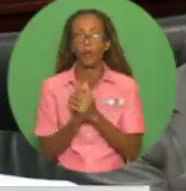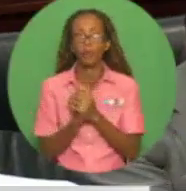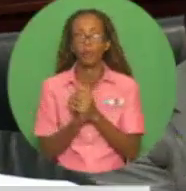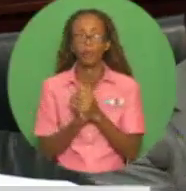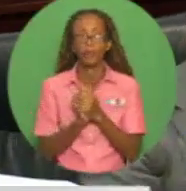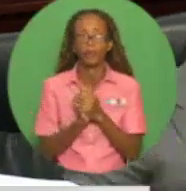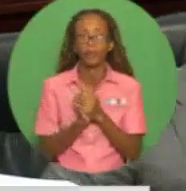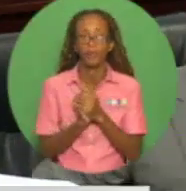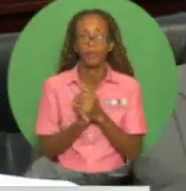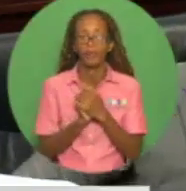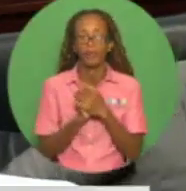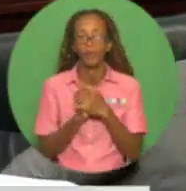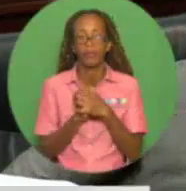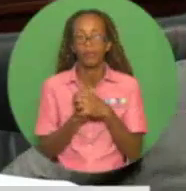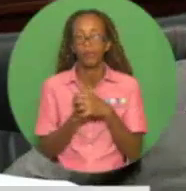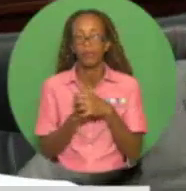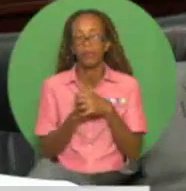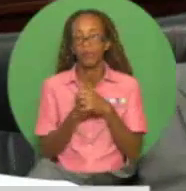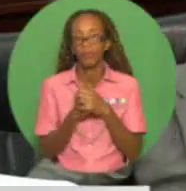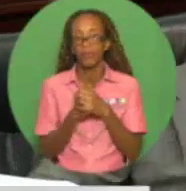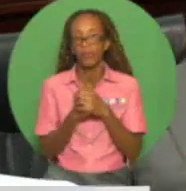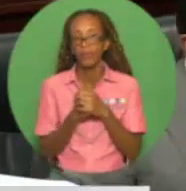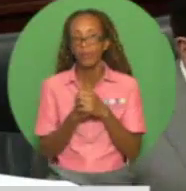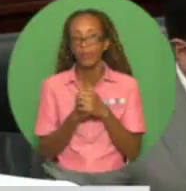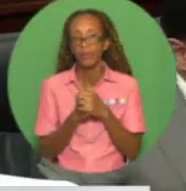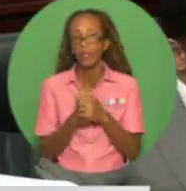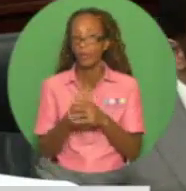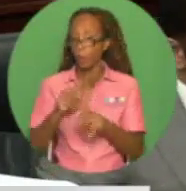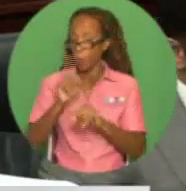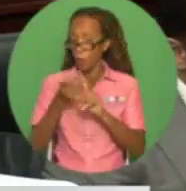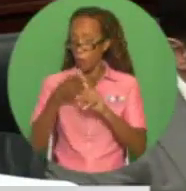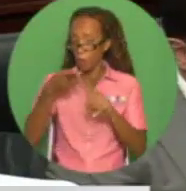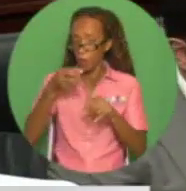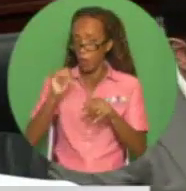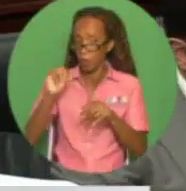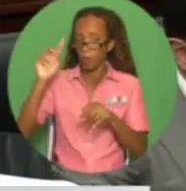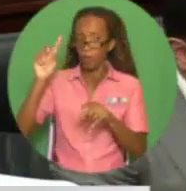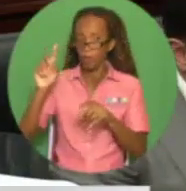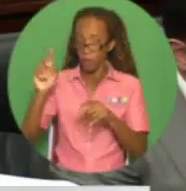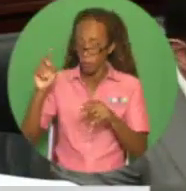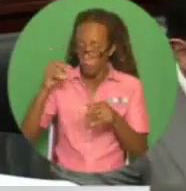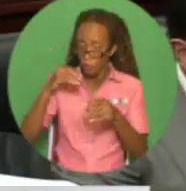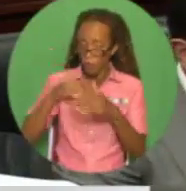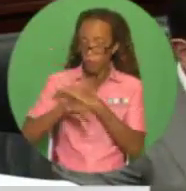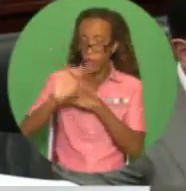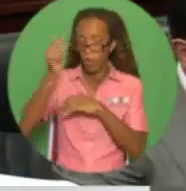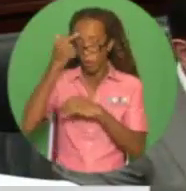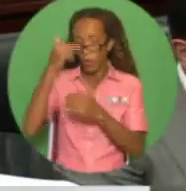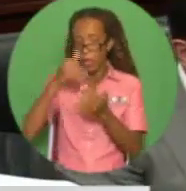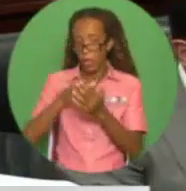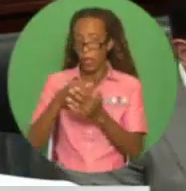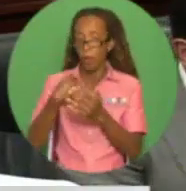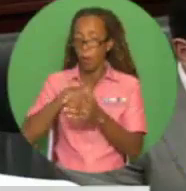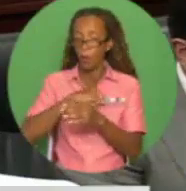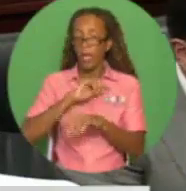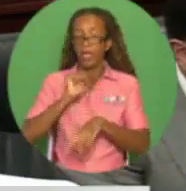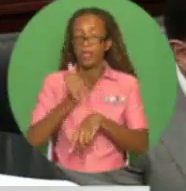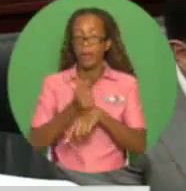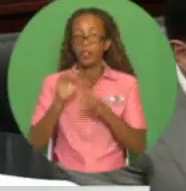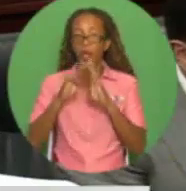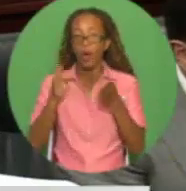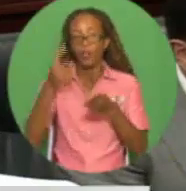have afforded otherwise. On assuming office, we found a housing demand by low- and middle-income groups